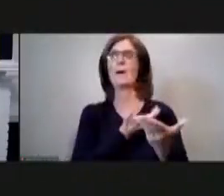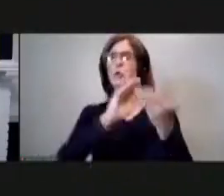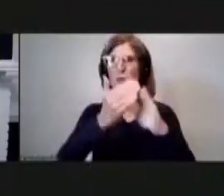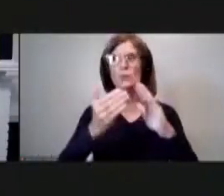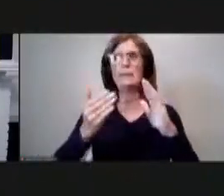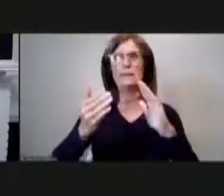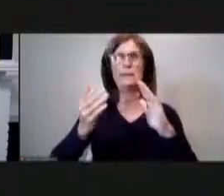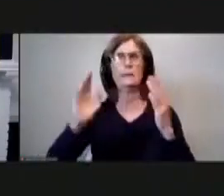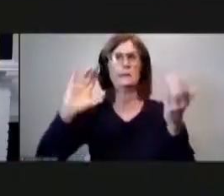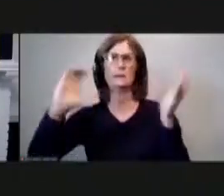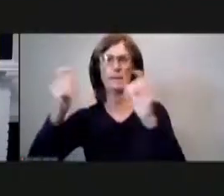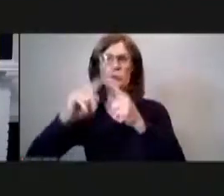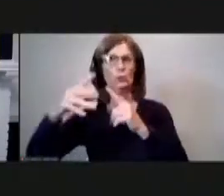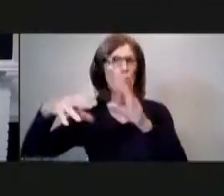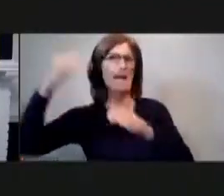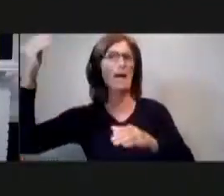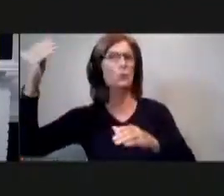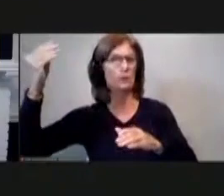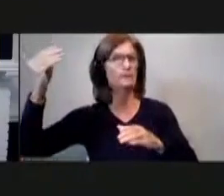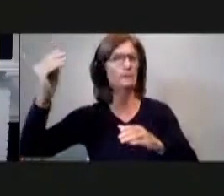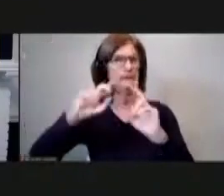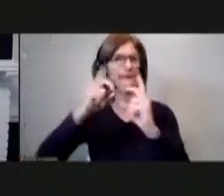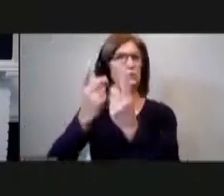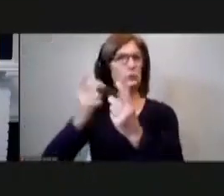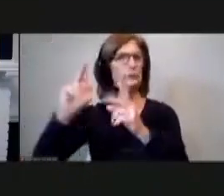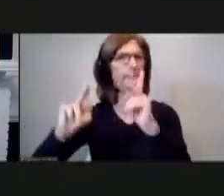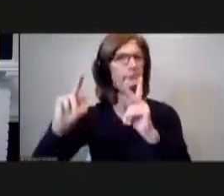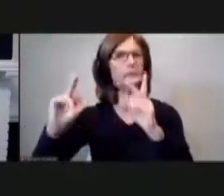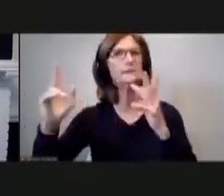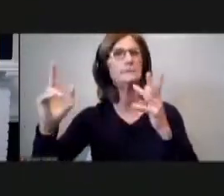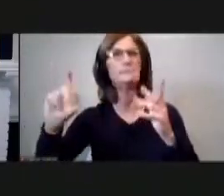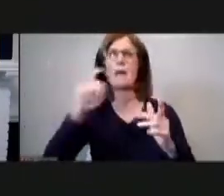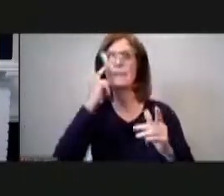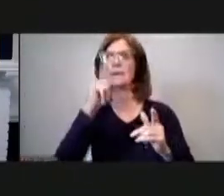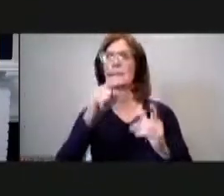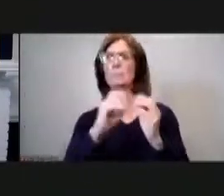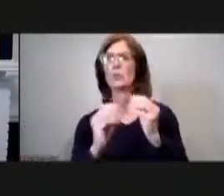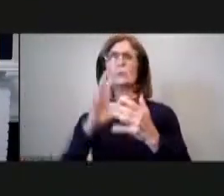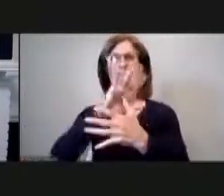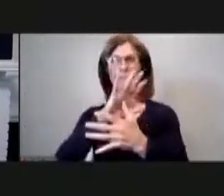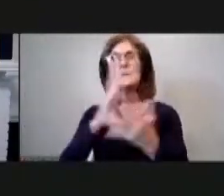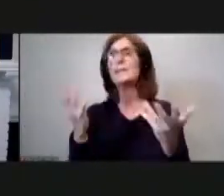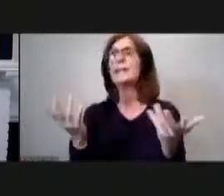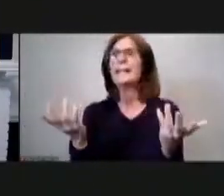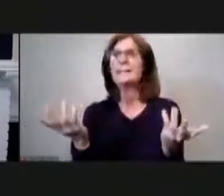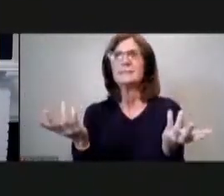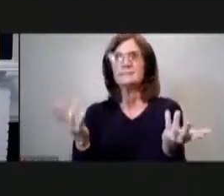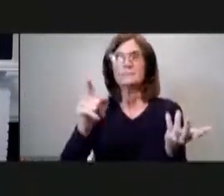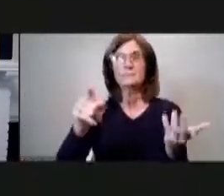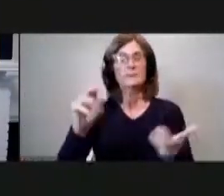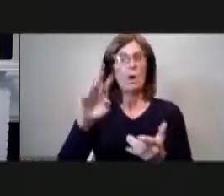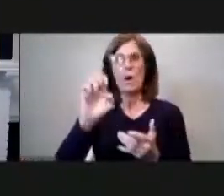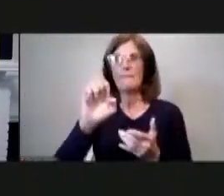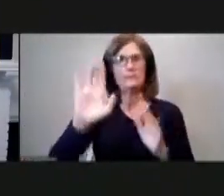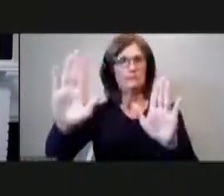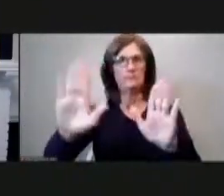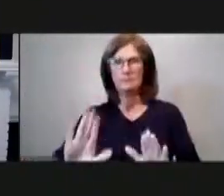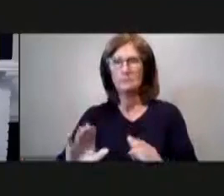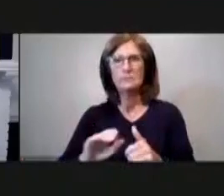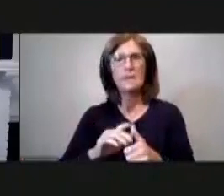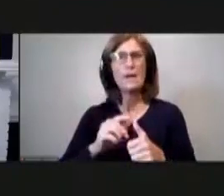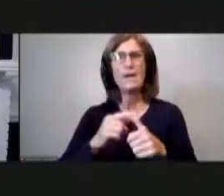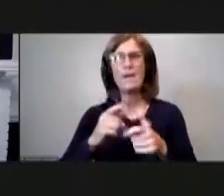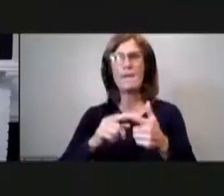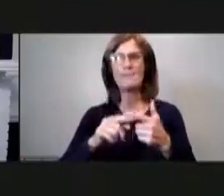pittsburgh then i think we should prioritize them as well um and you know the the office has been great house and body has been great